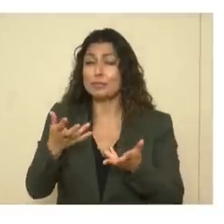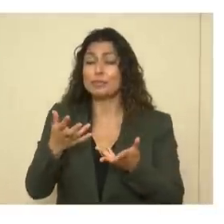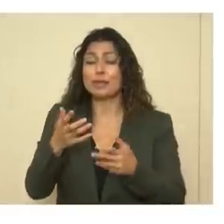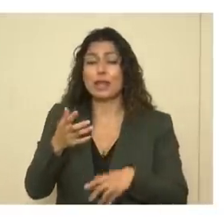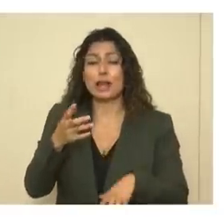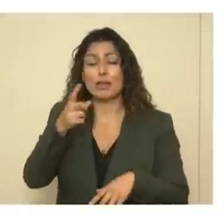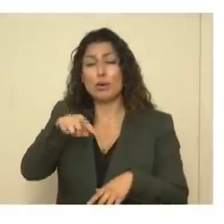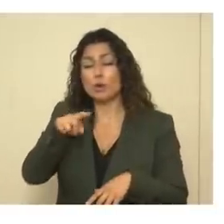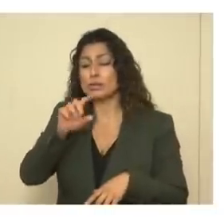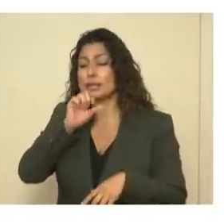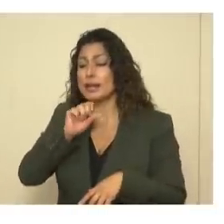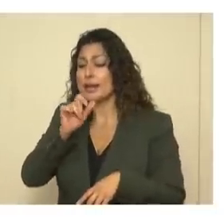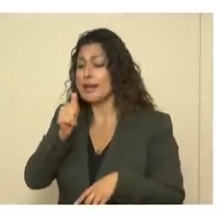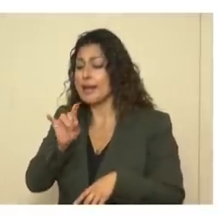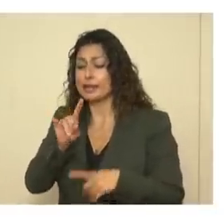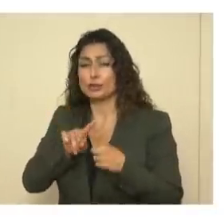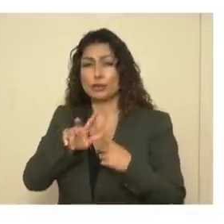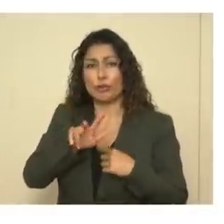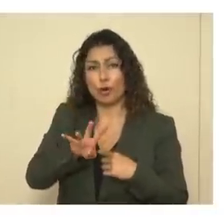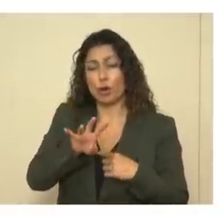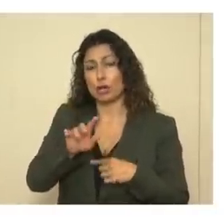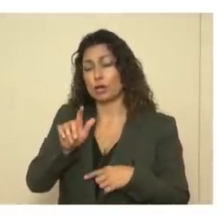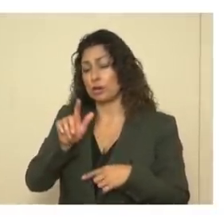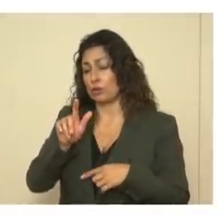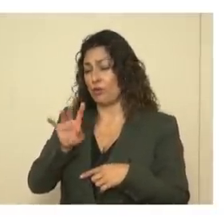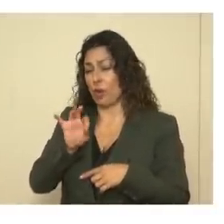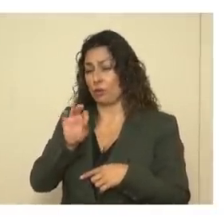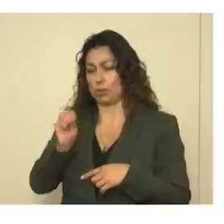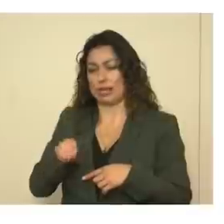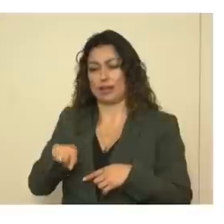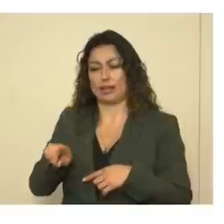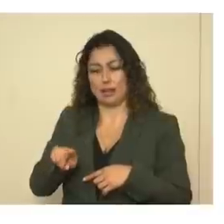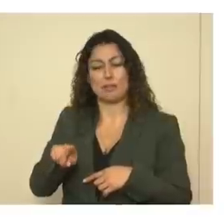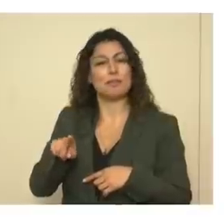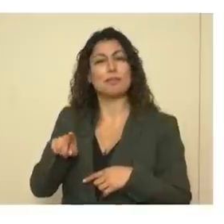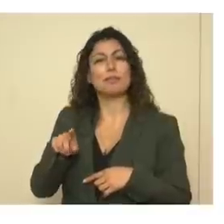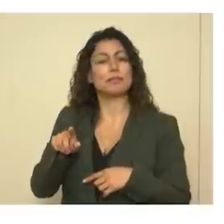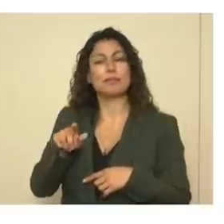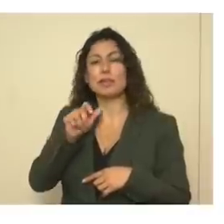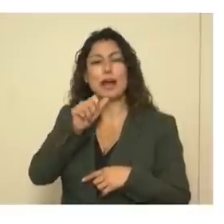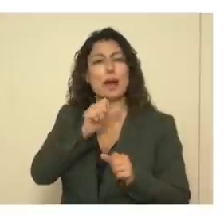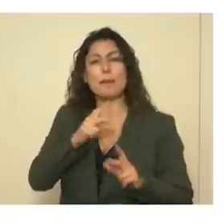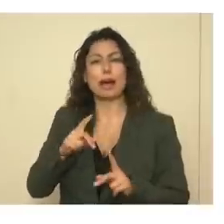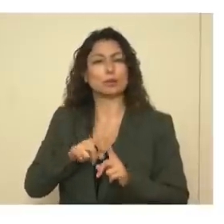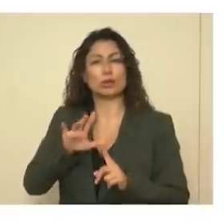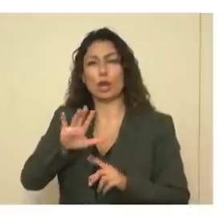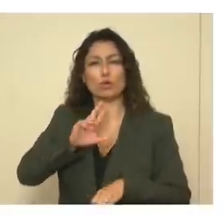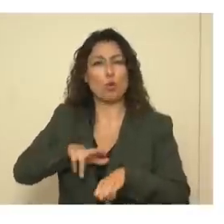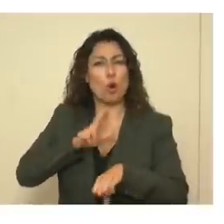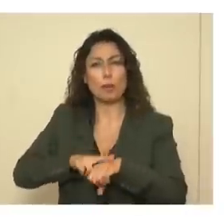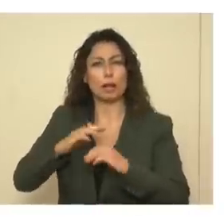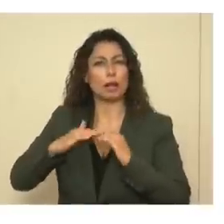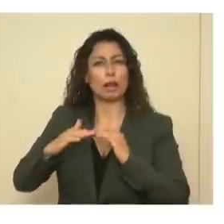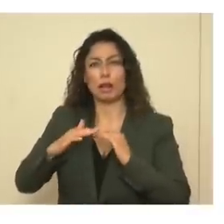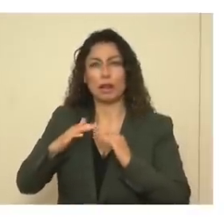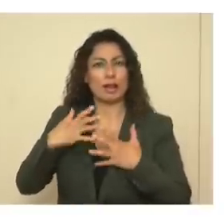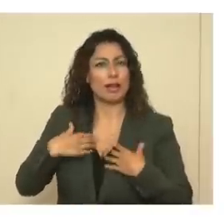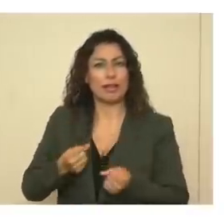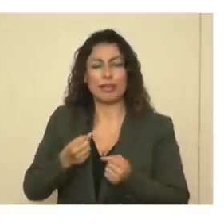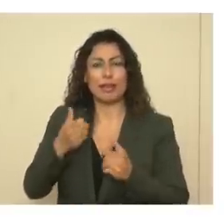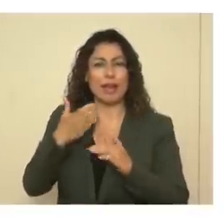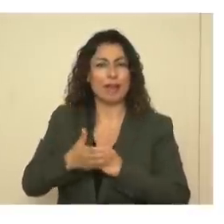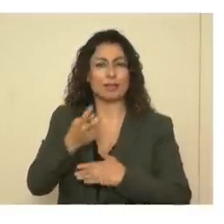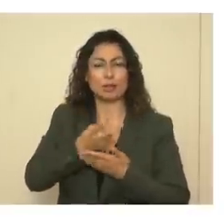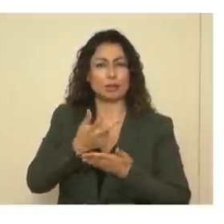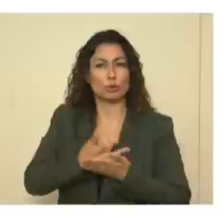you know, those 18 to 34, 20% of them had not gotten back to their usual state of health after two to